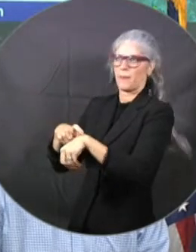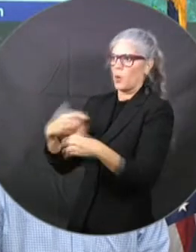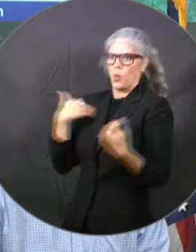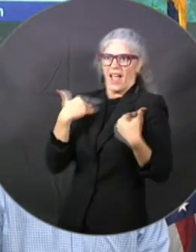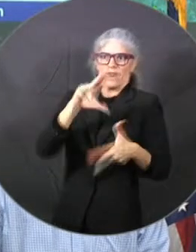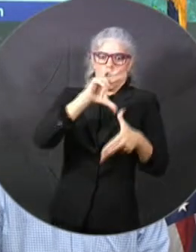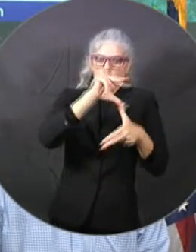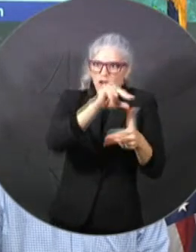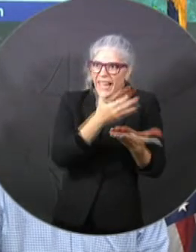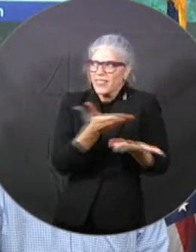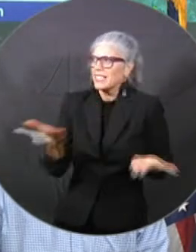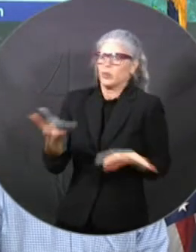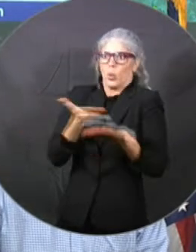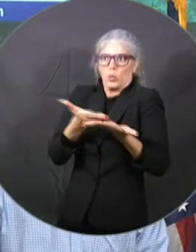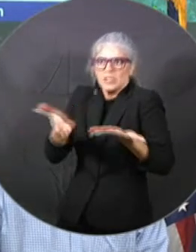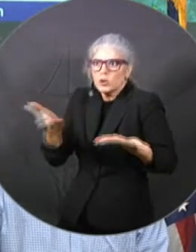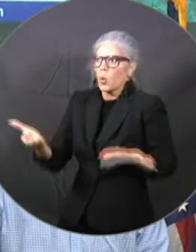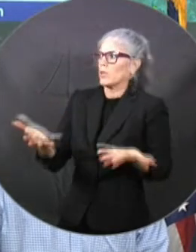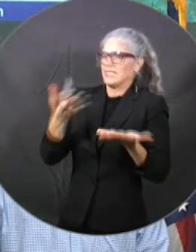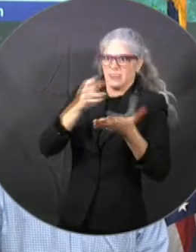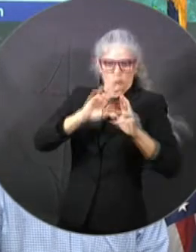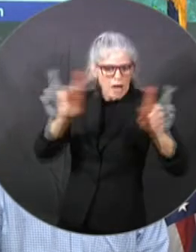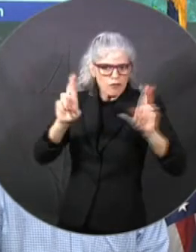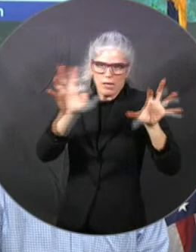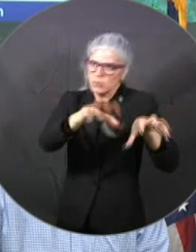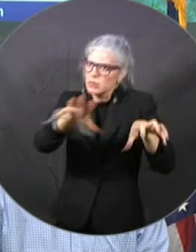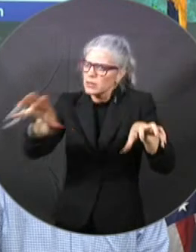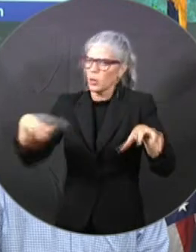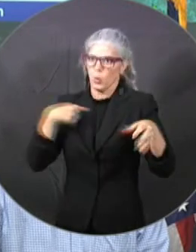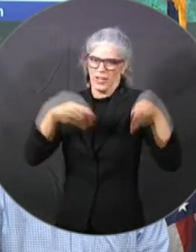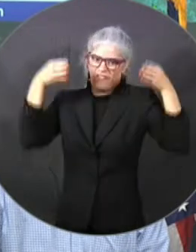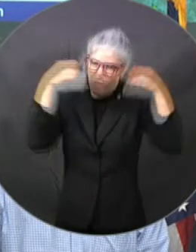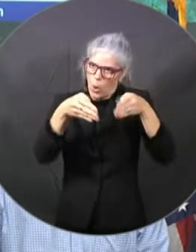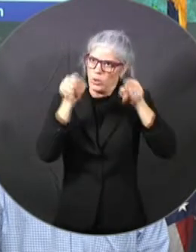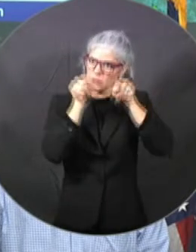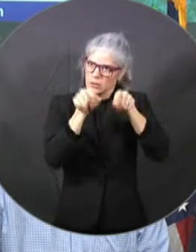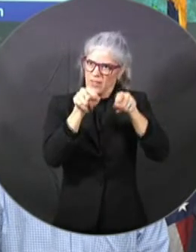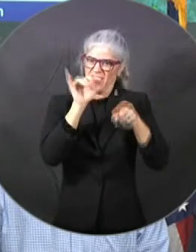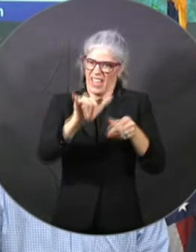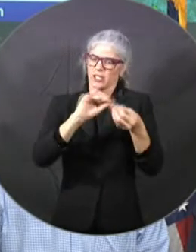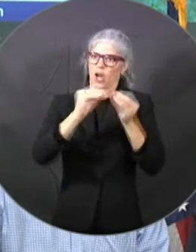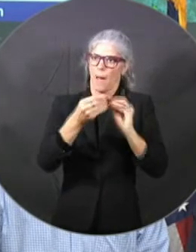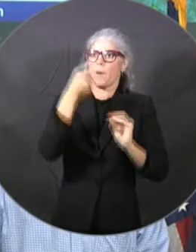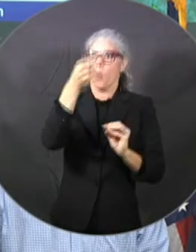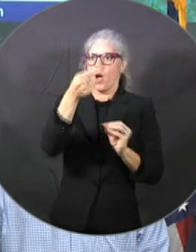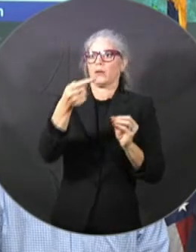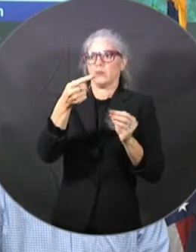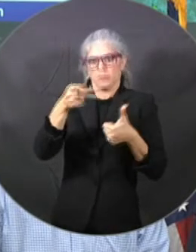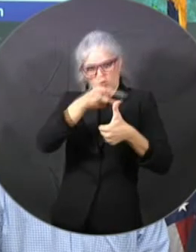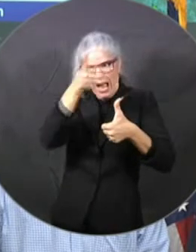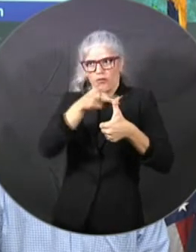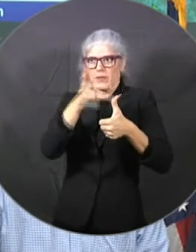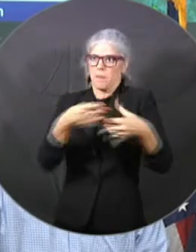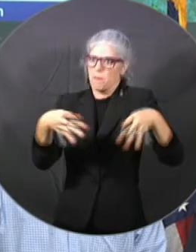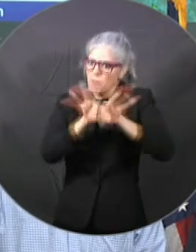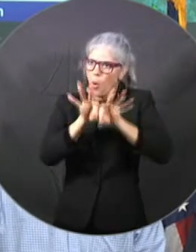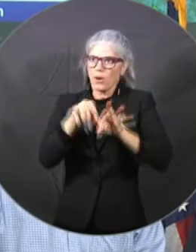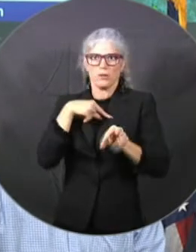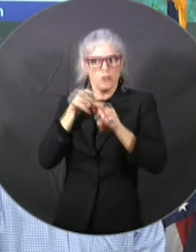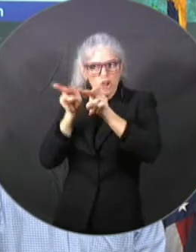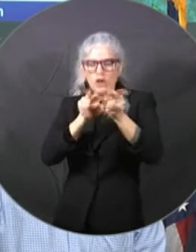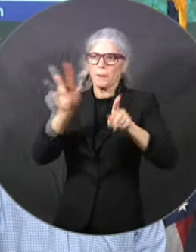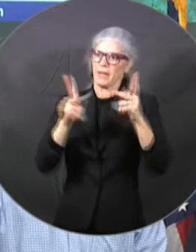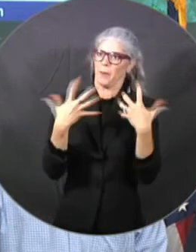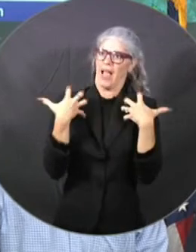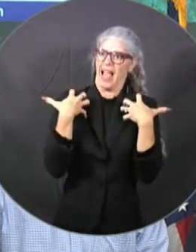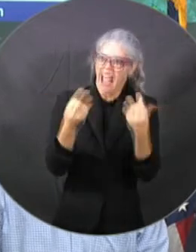these resources to bear once the storm hits, and we want to make sure people get on their feet. And so I think that's what we're